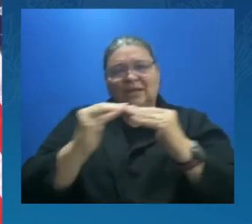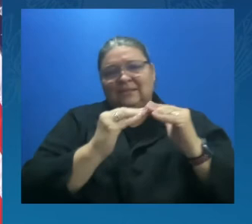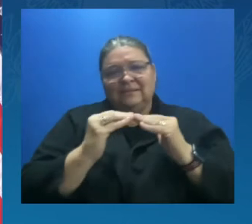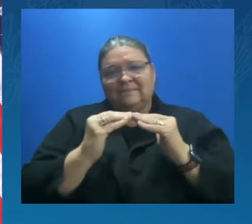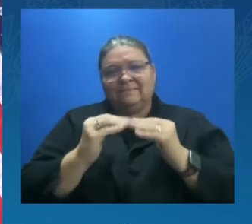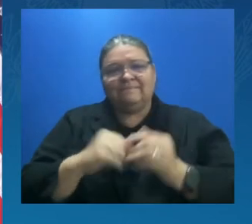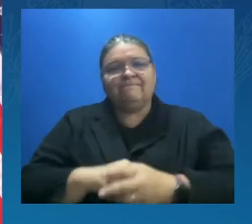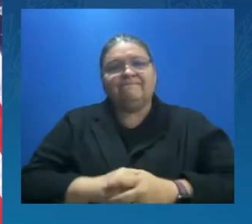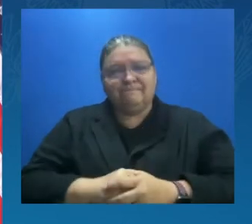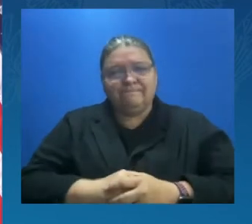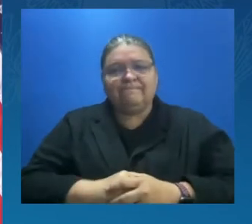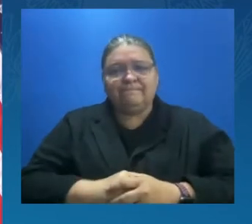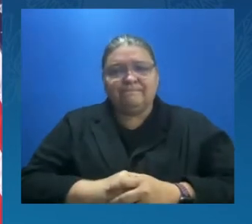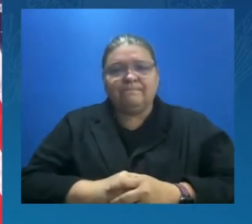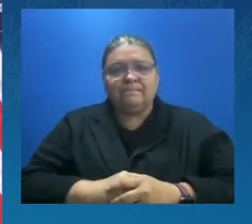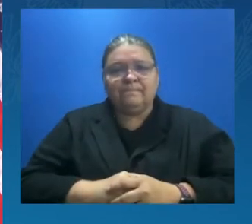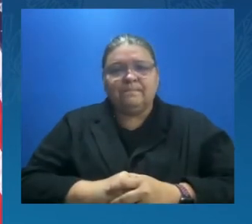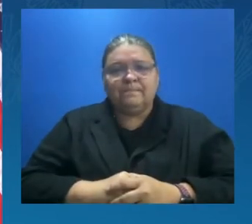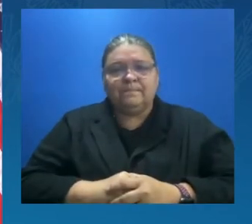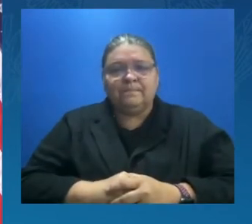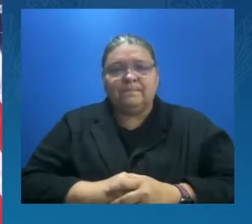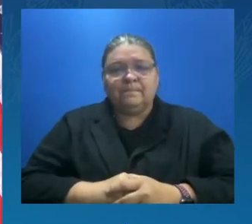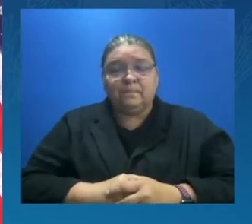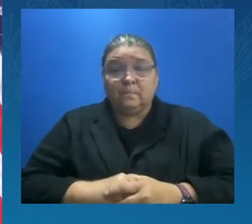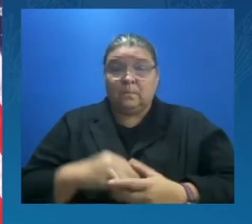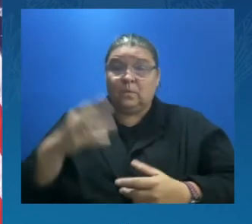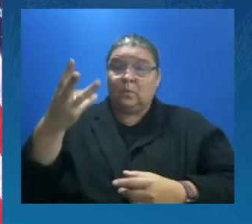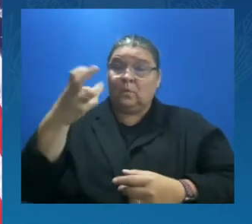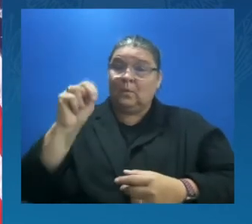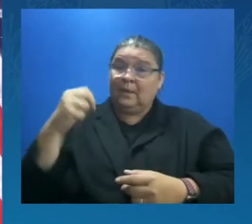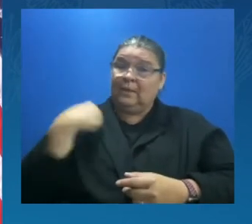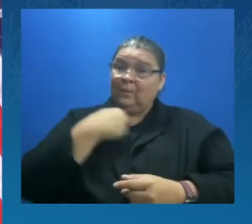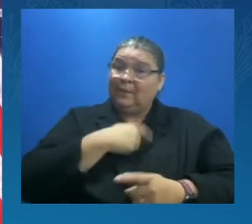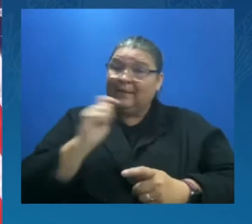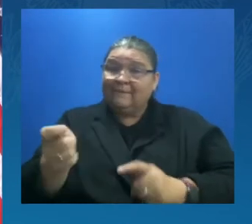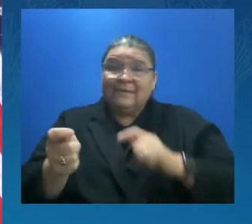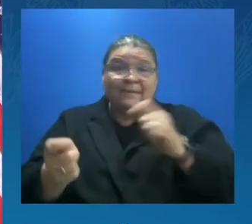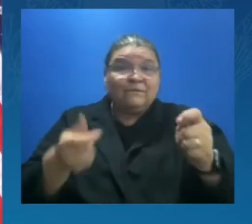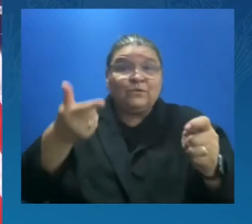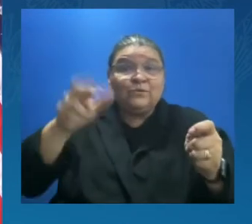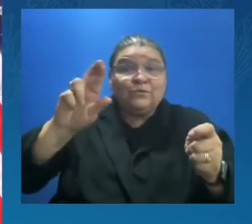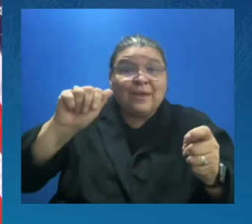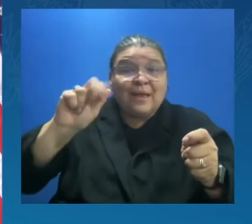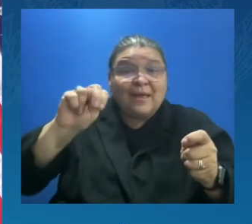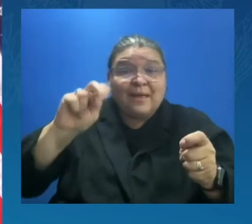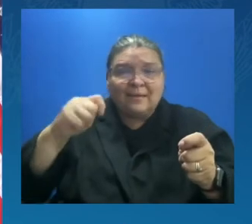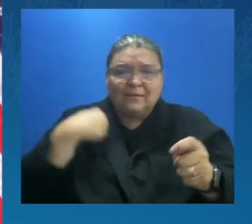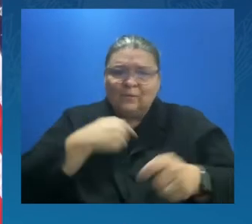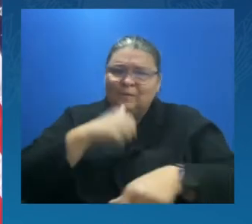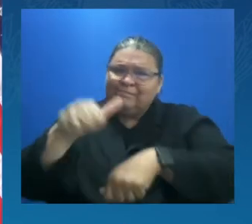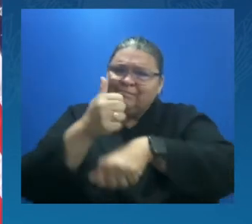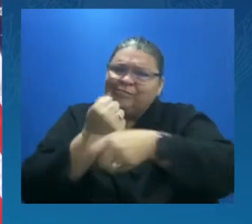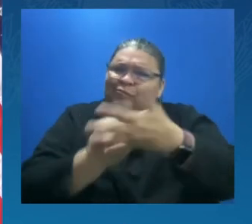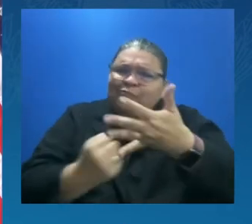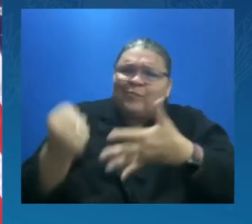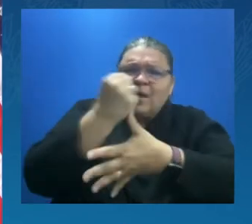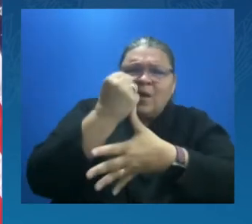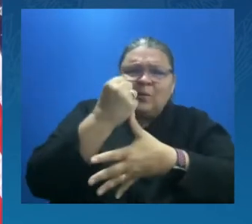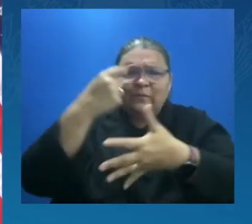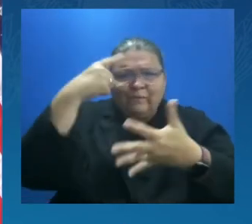In awarding these grants, we have prioritized projects that will protect the communities that are disproportionately